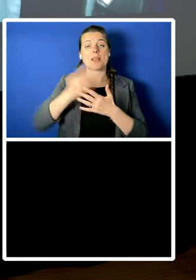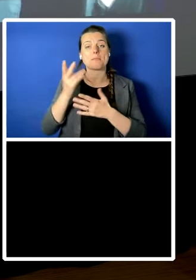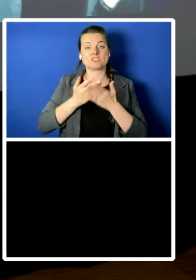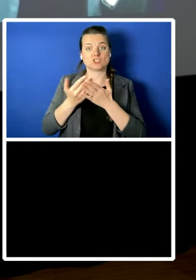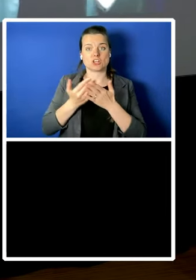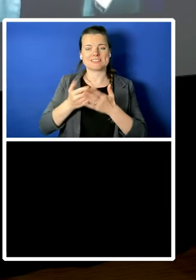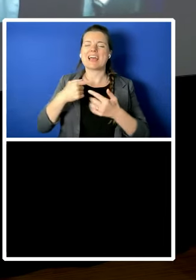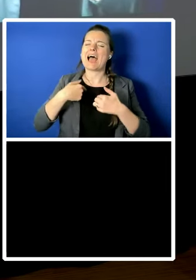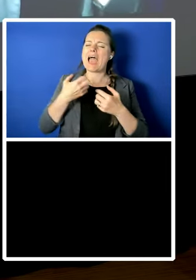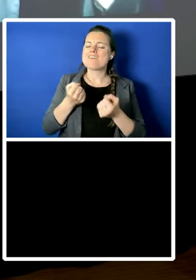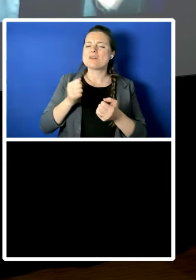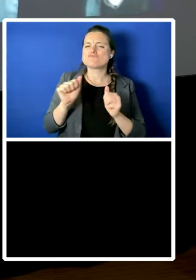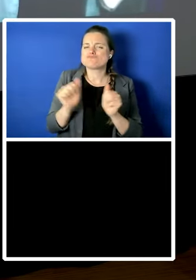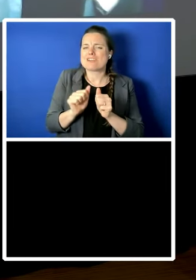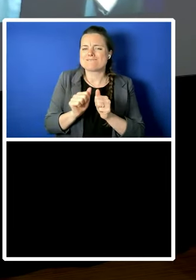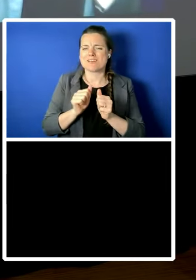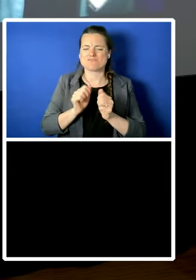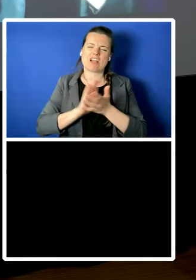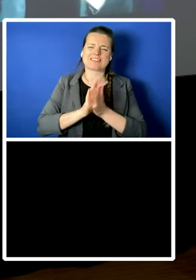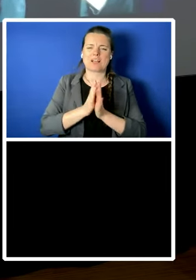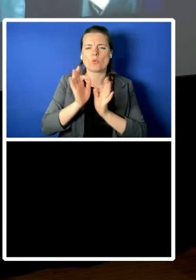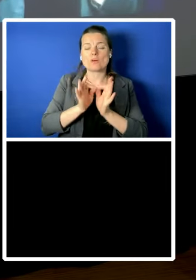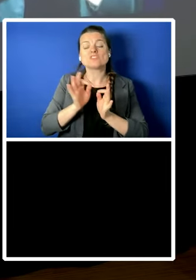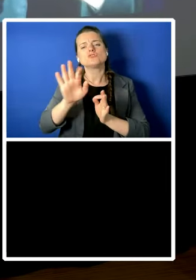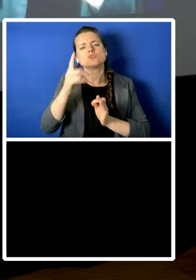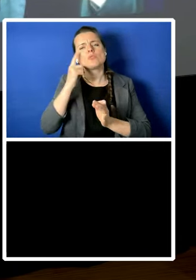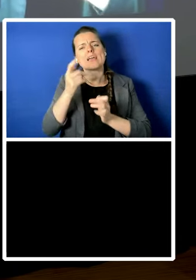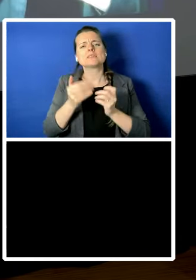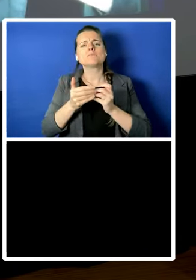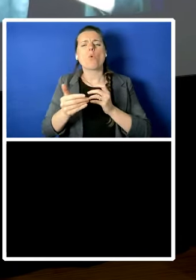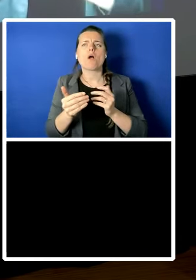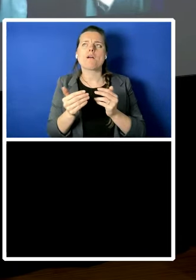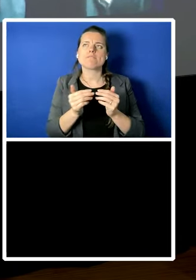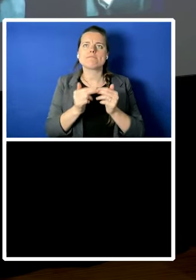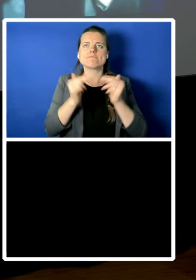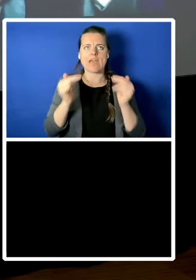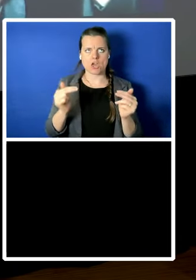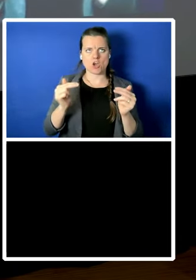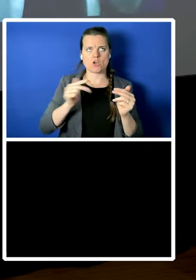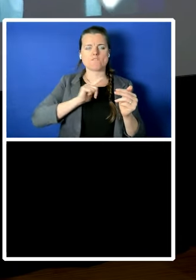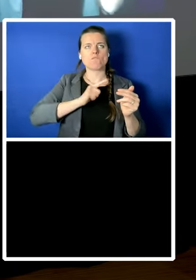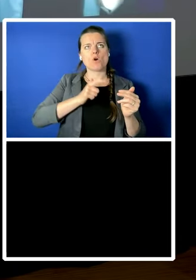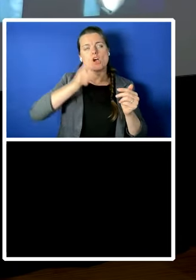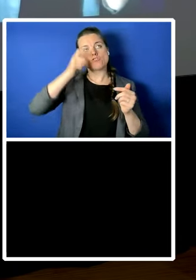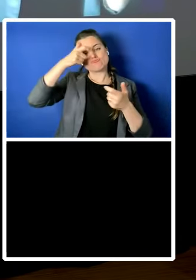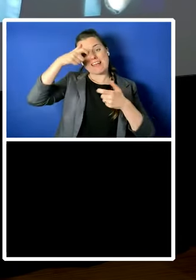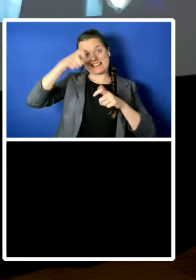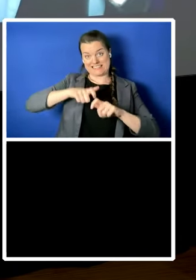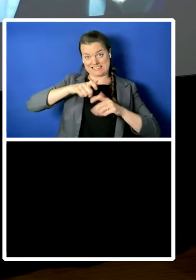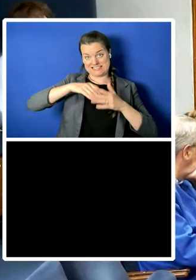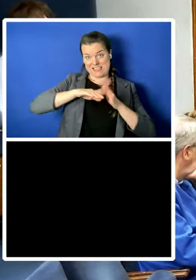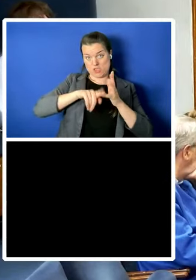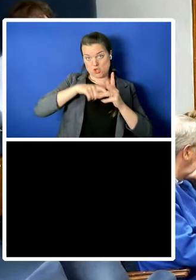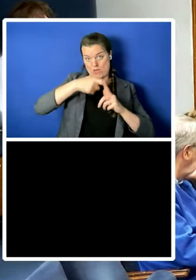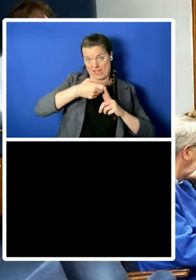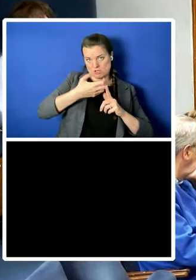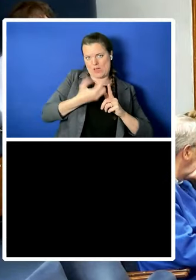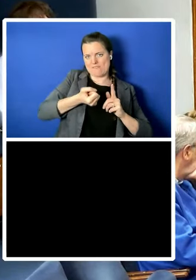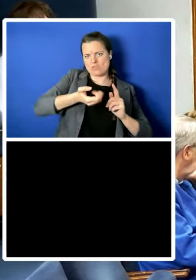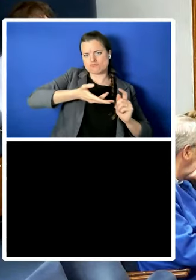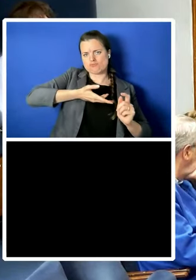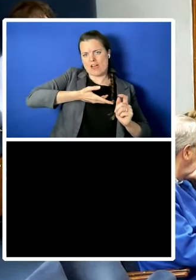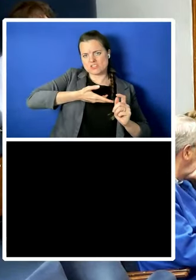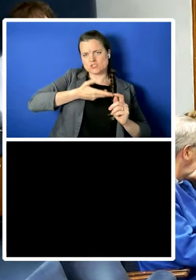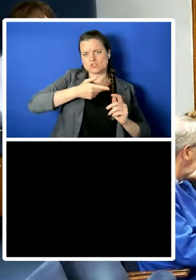is do you think it's fairer for residents in the UK to have the right to vote as well because not